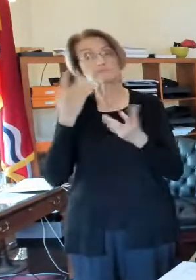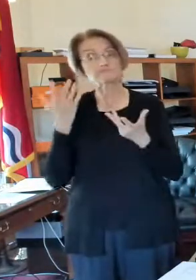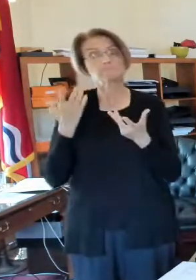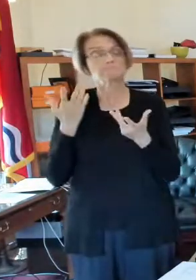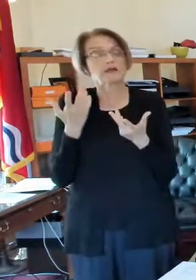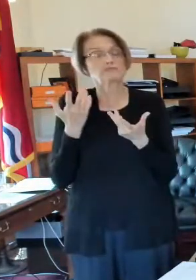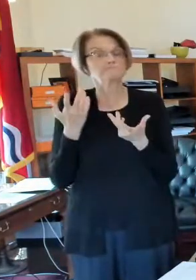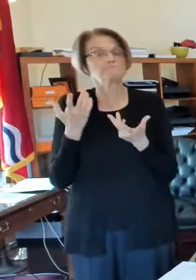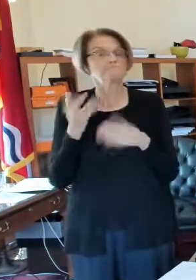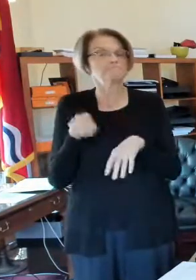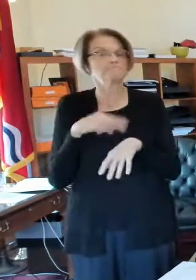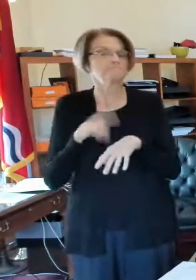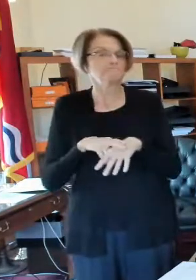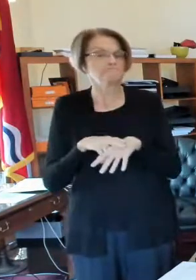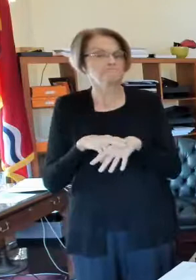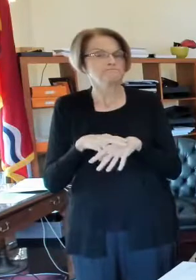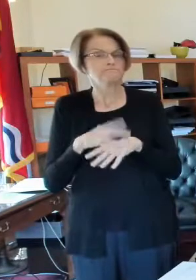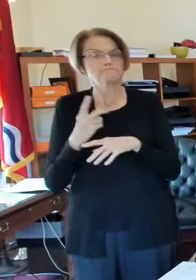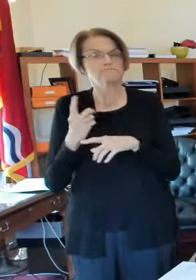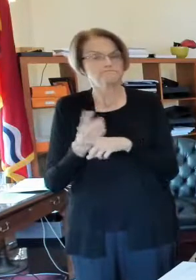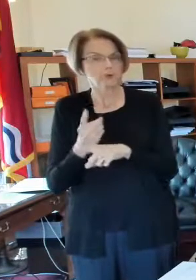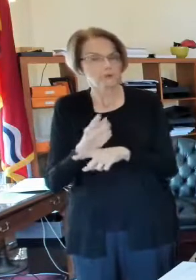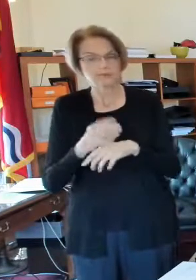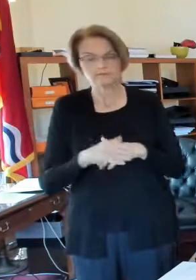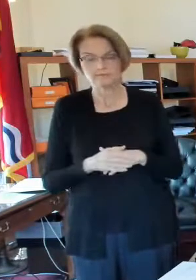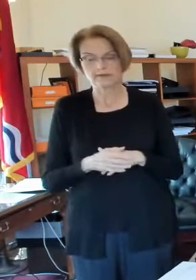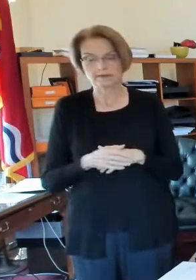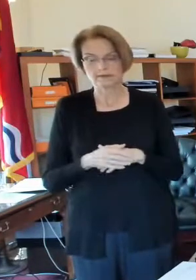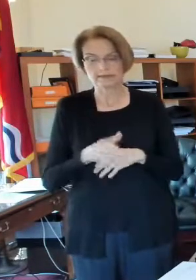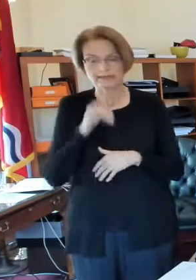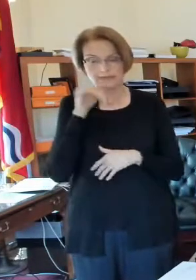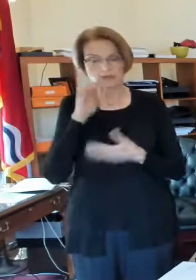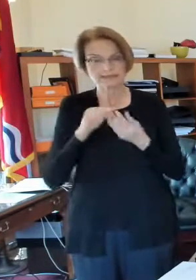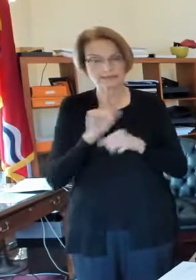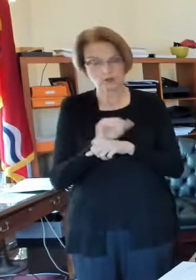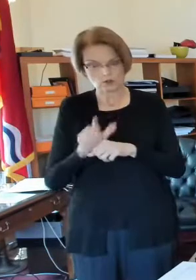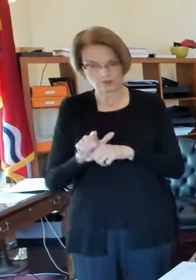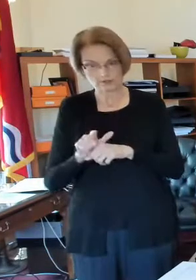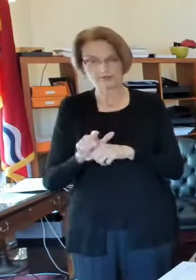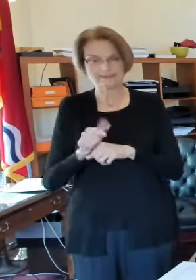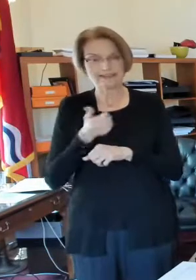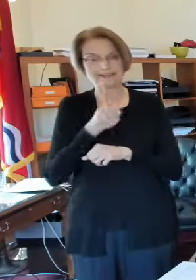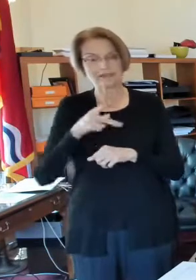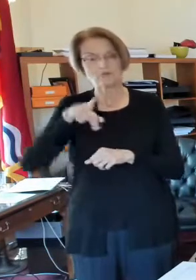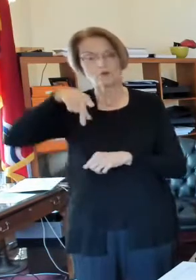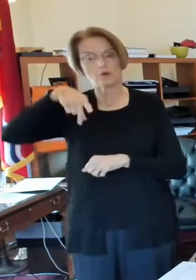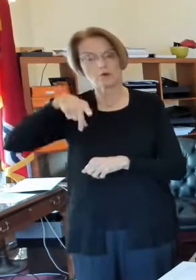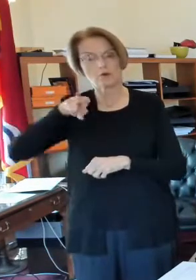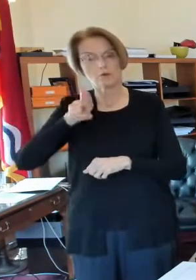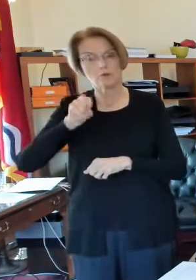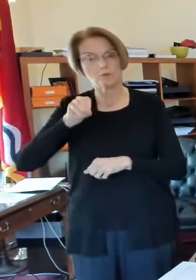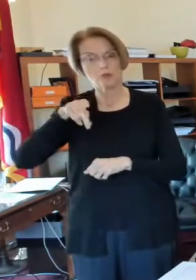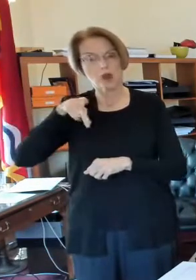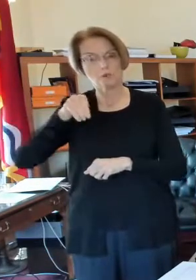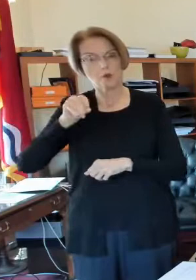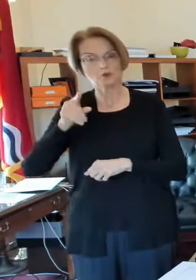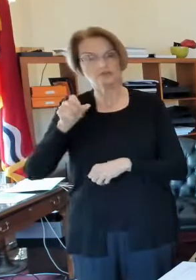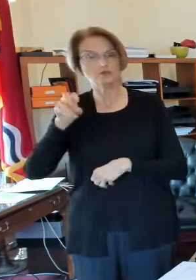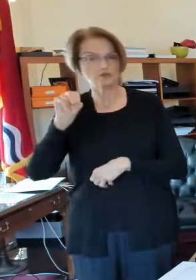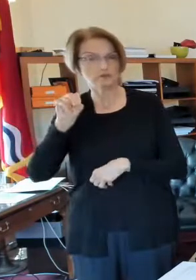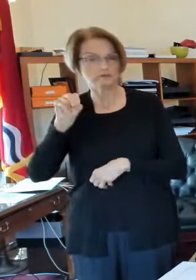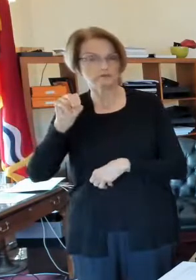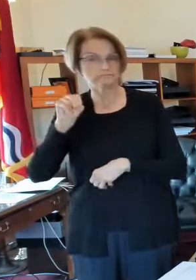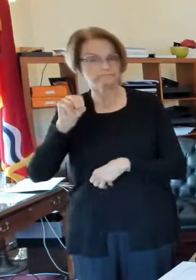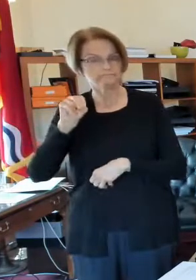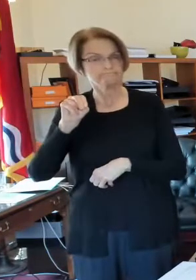So yesterday, the city of St. Louis, there were several propositions on the ballot. And just in case you